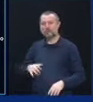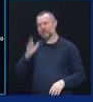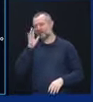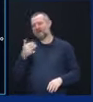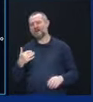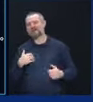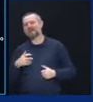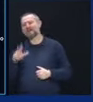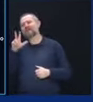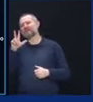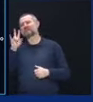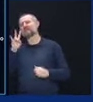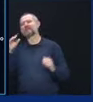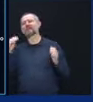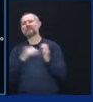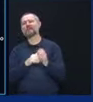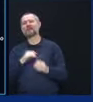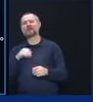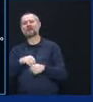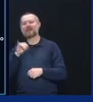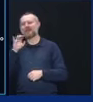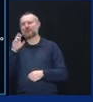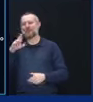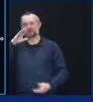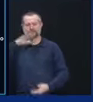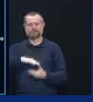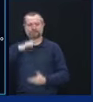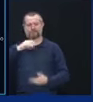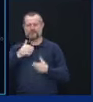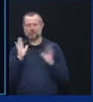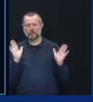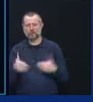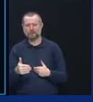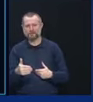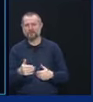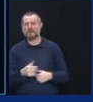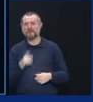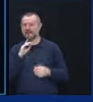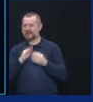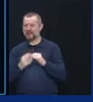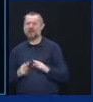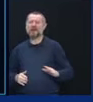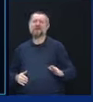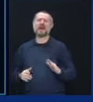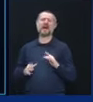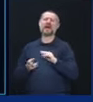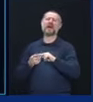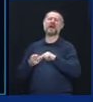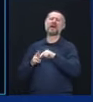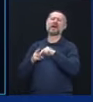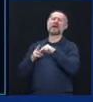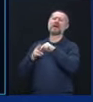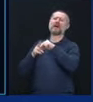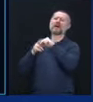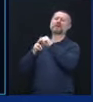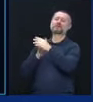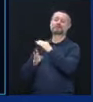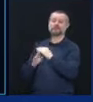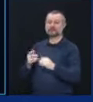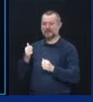in New York. The COVID hospital rates were growing at a staggering pace, doubling every three days.